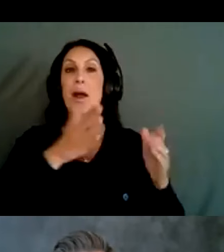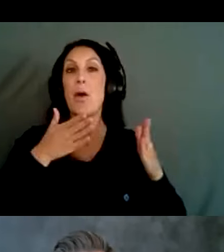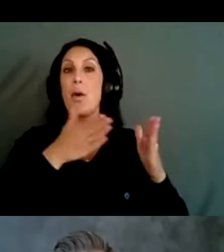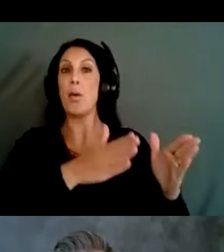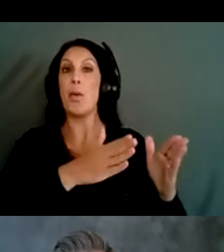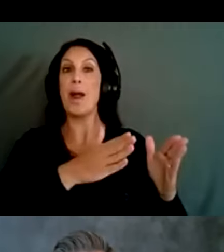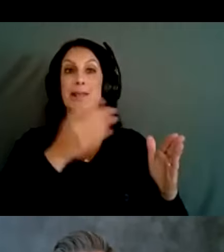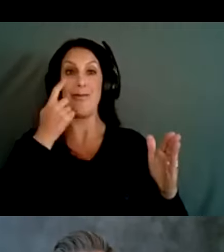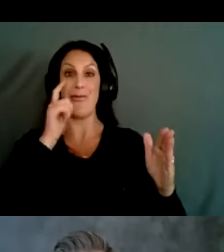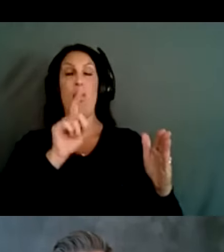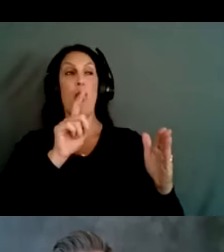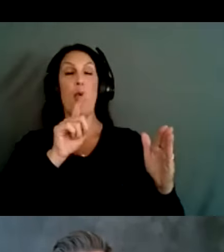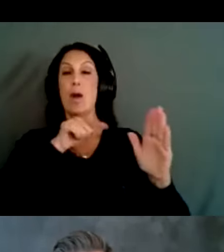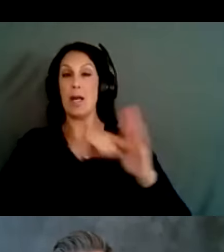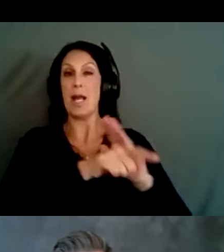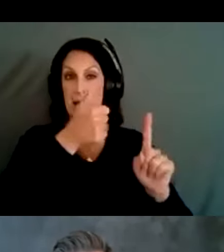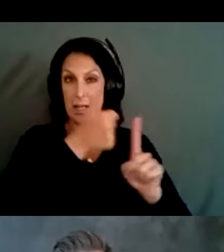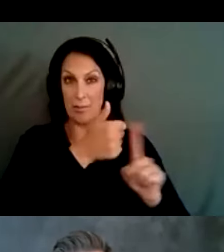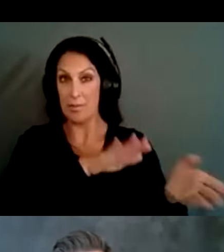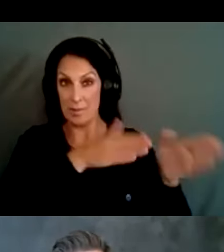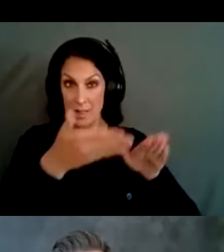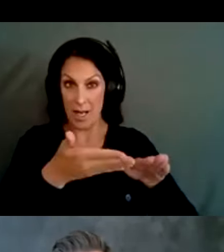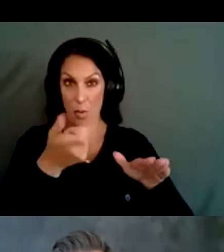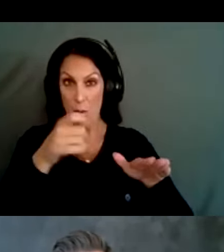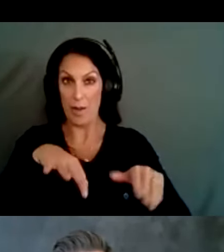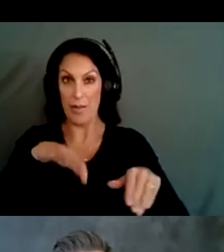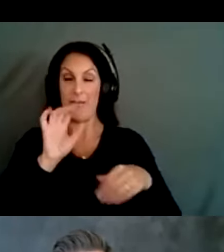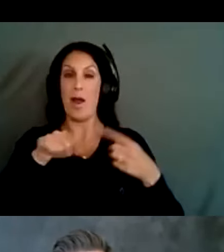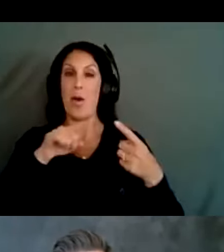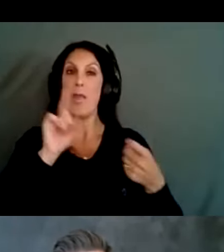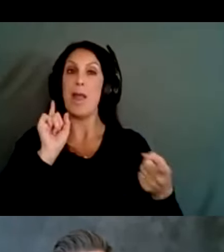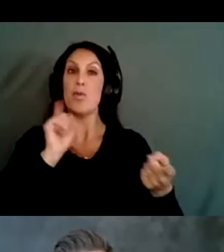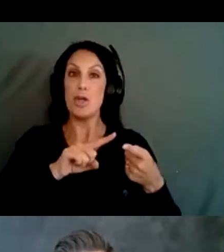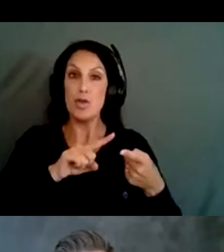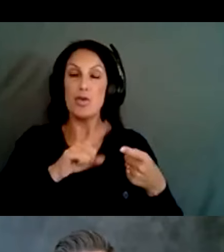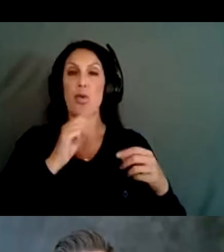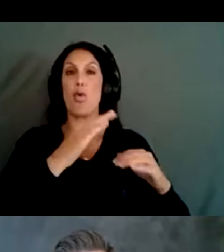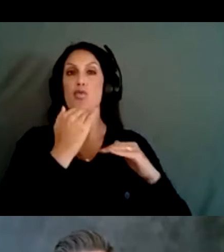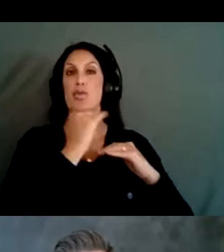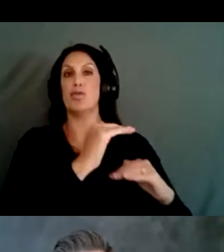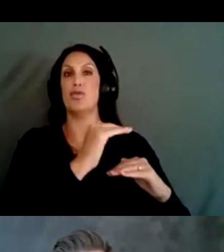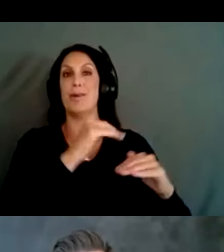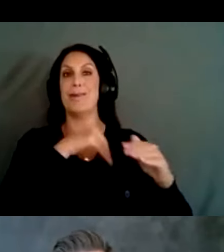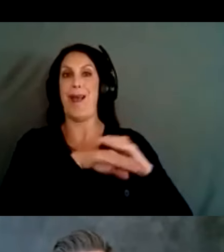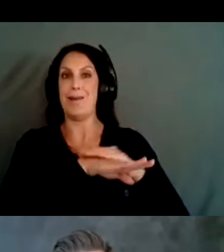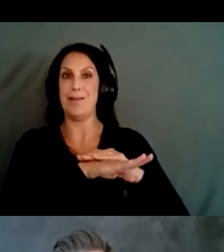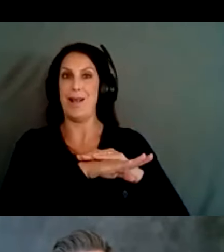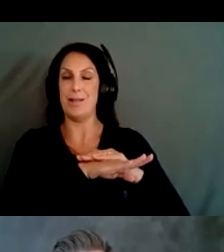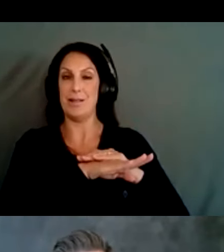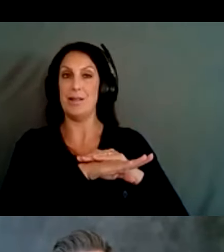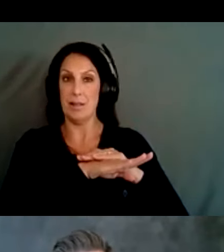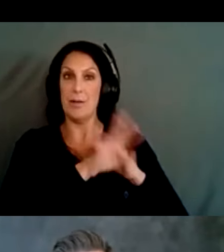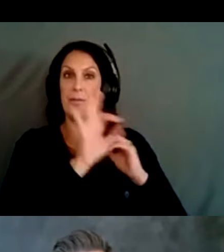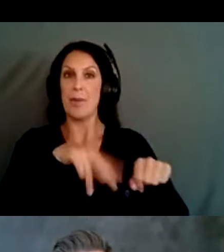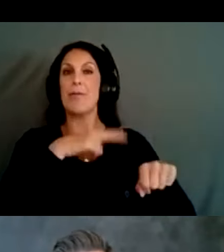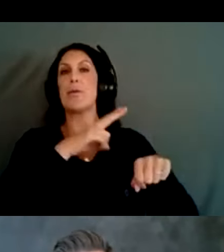suicide deaths, what they often find when they reduce access or restrict access to that mechanism, of course,